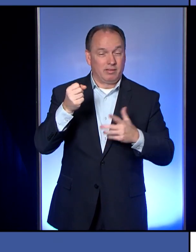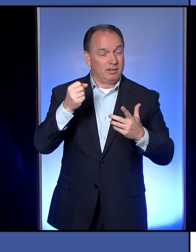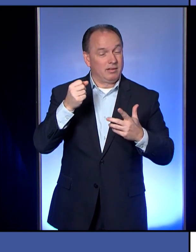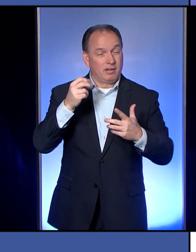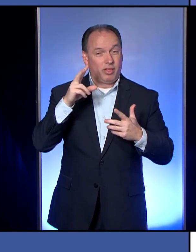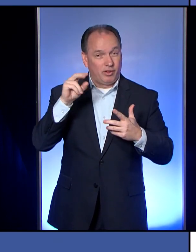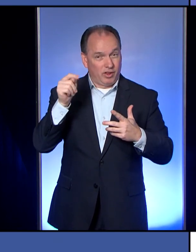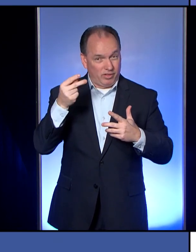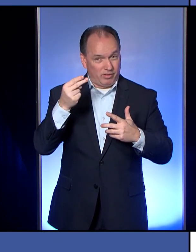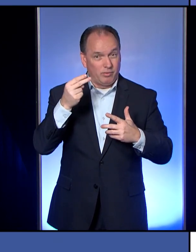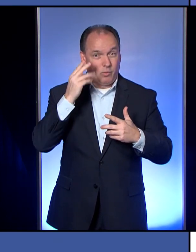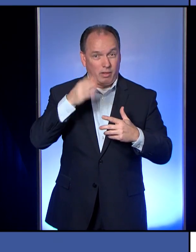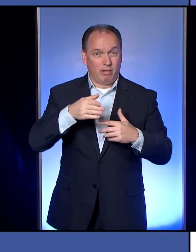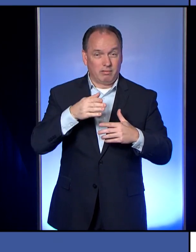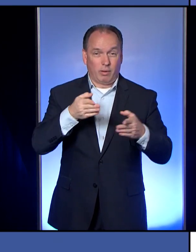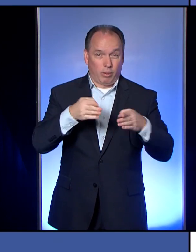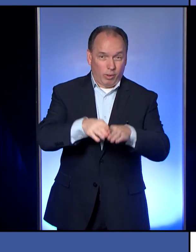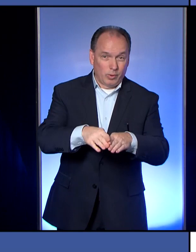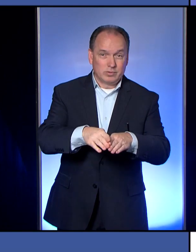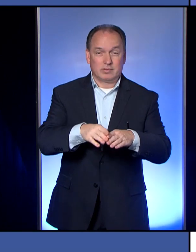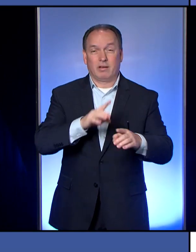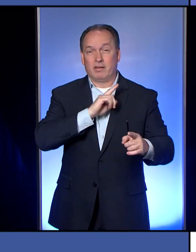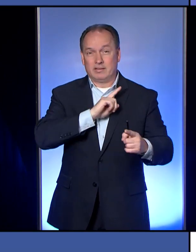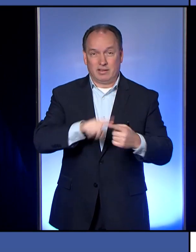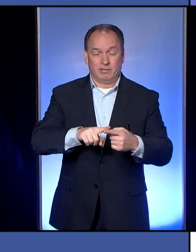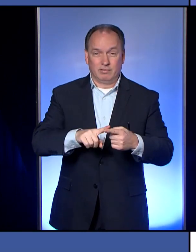closed to a minimum for the next four weeks.